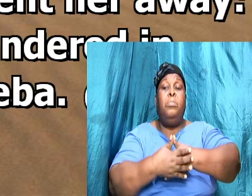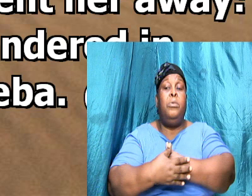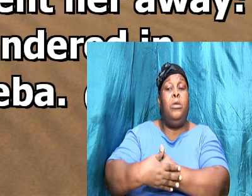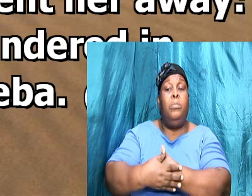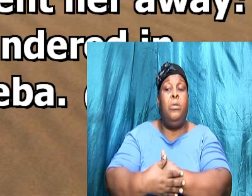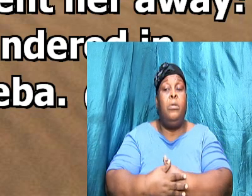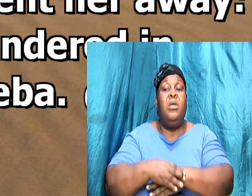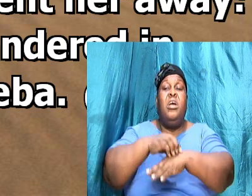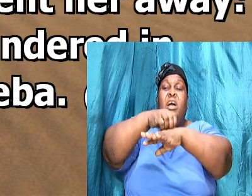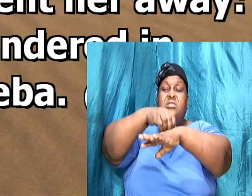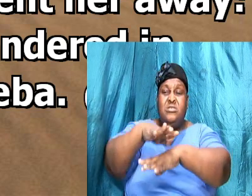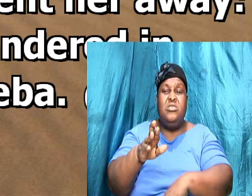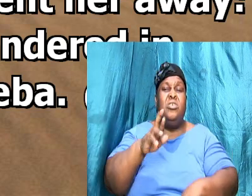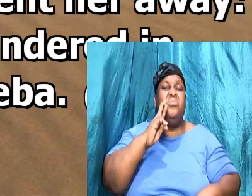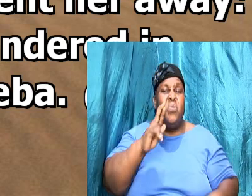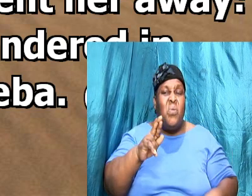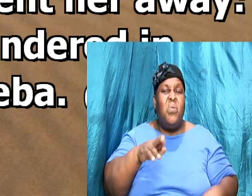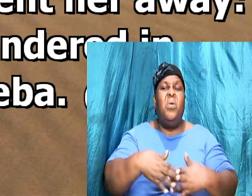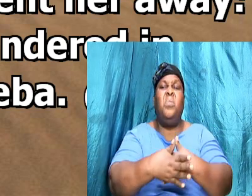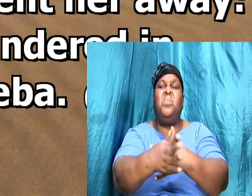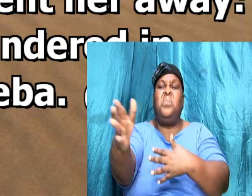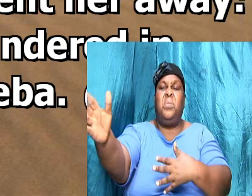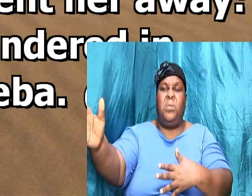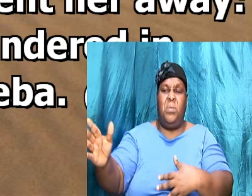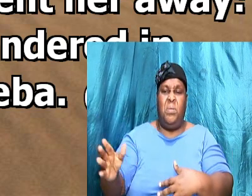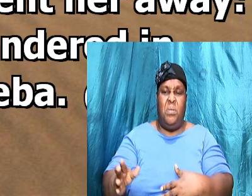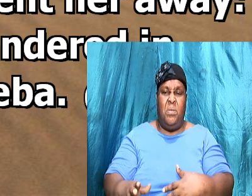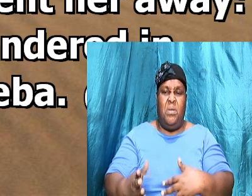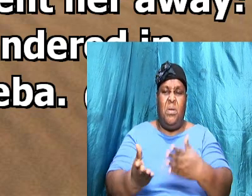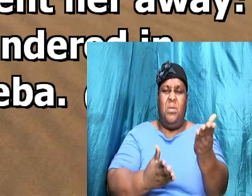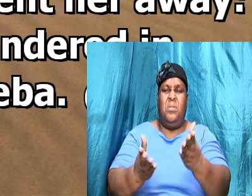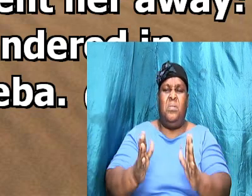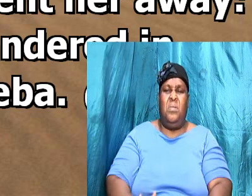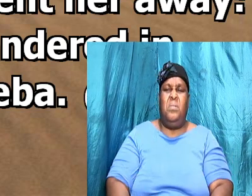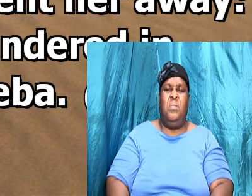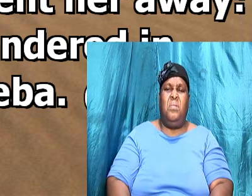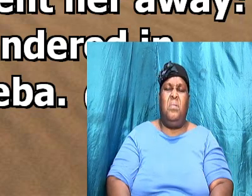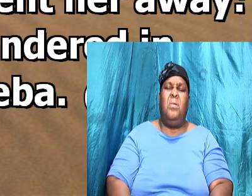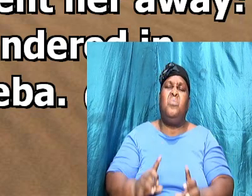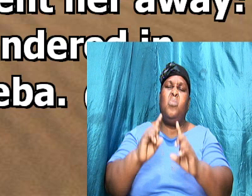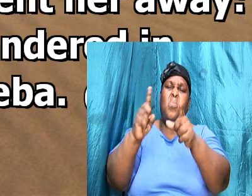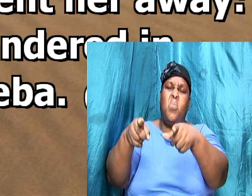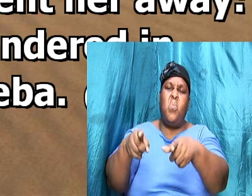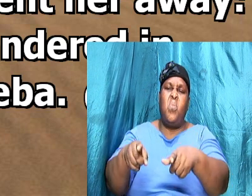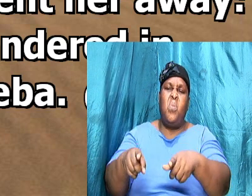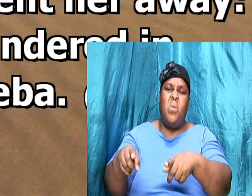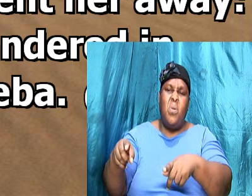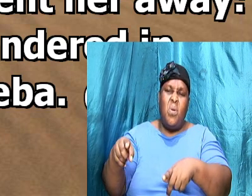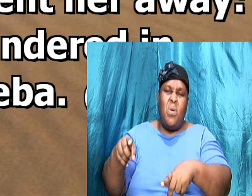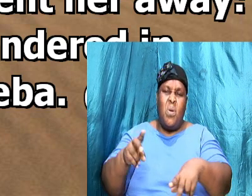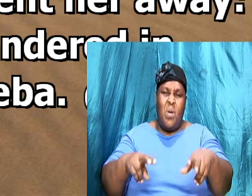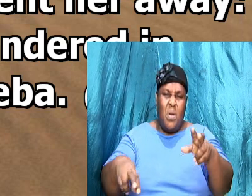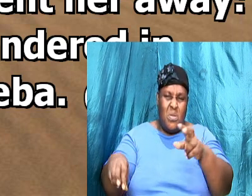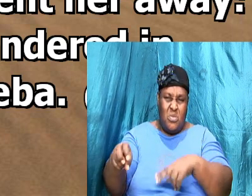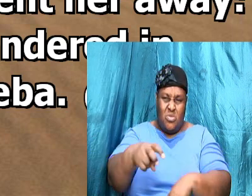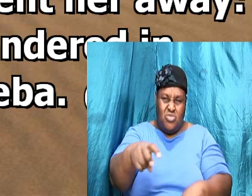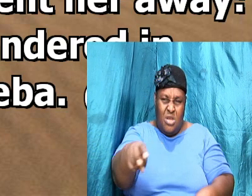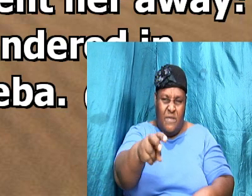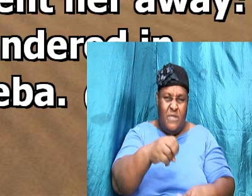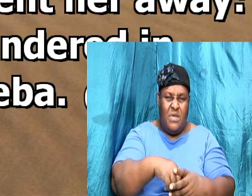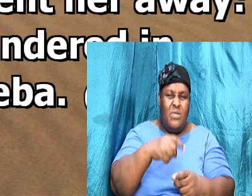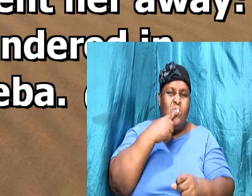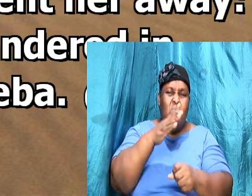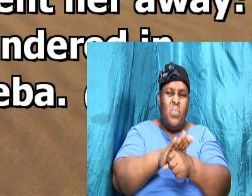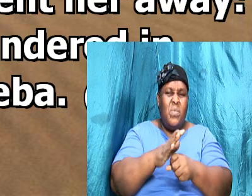away and she departed and wandered in the wilderness of Beersheba and